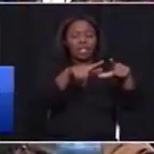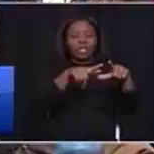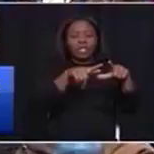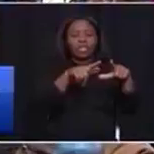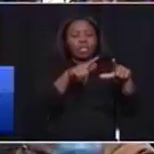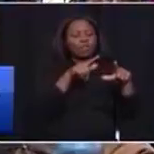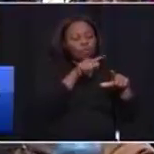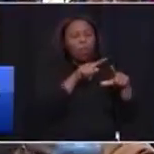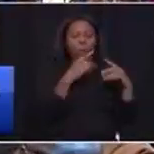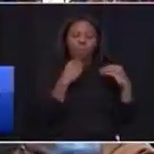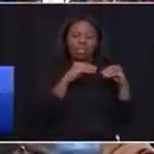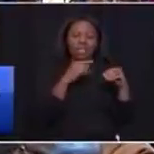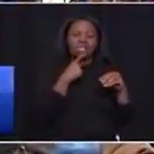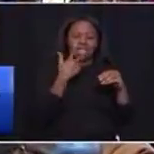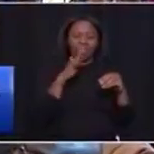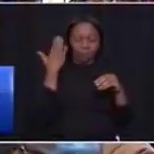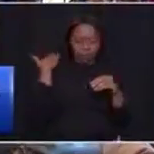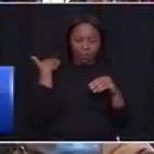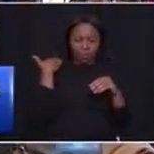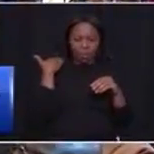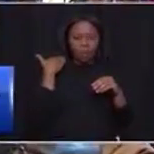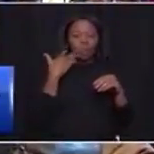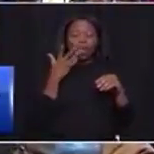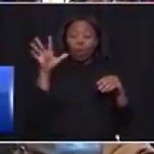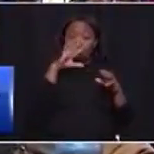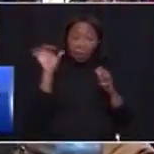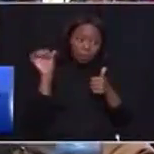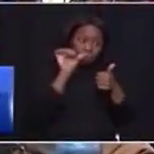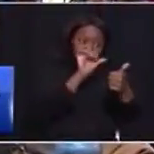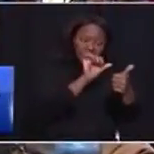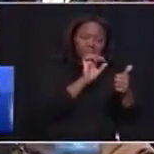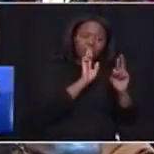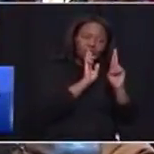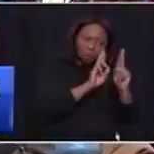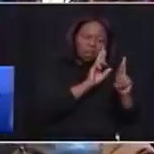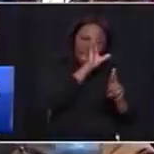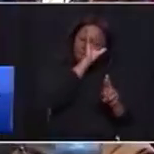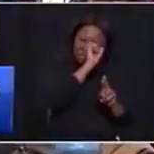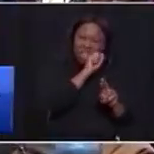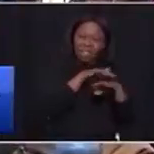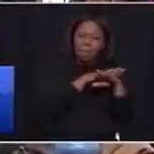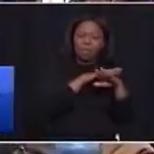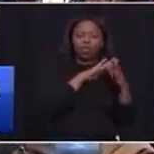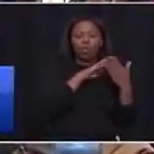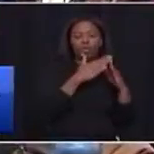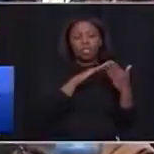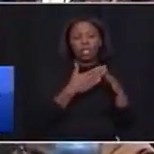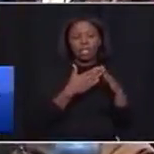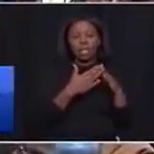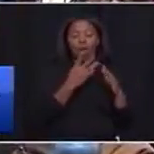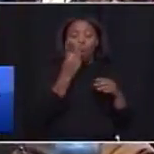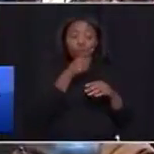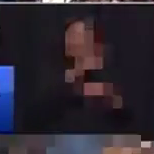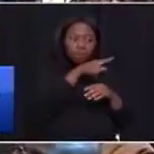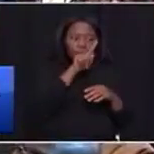I've already said. We must work together to respond to the call by faith-based communities, Also, that they must be included